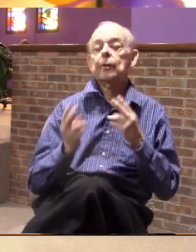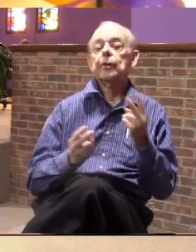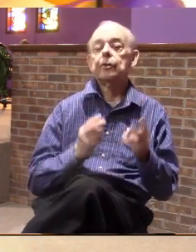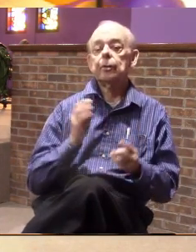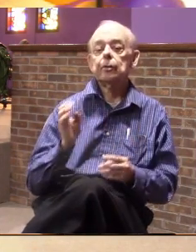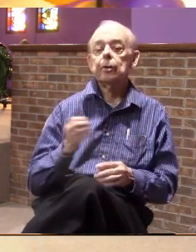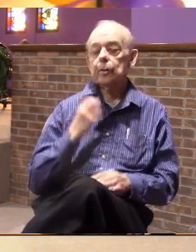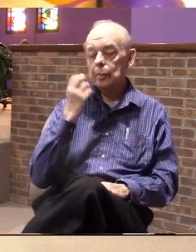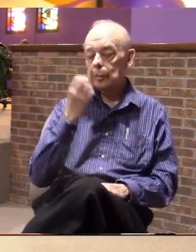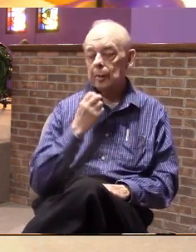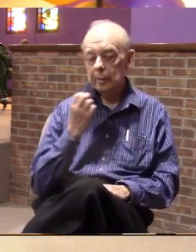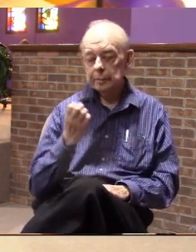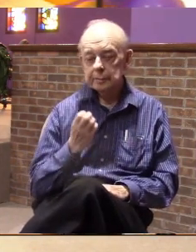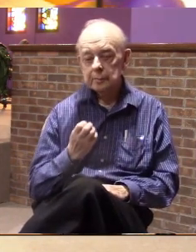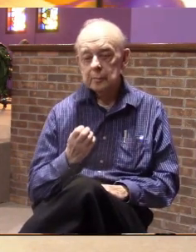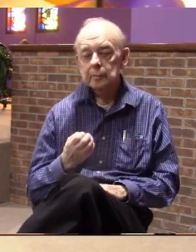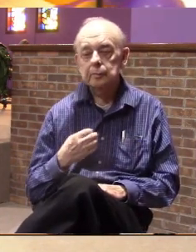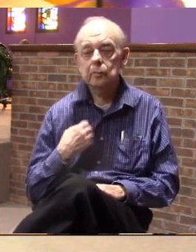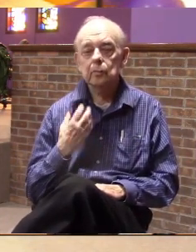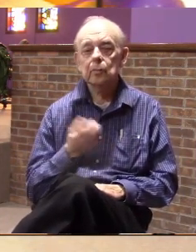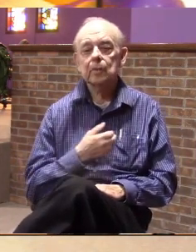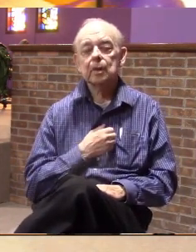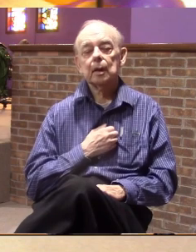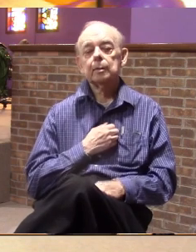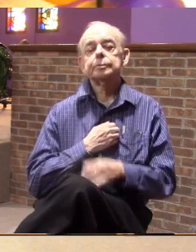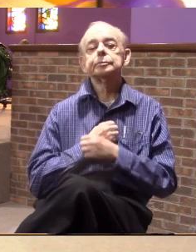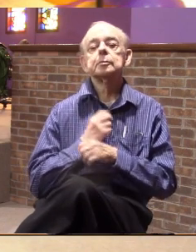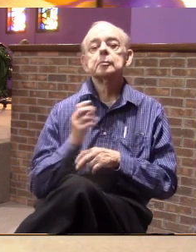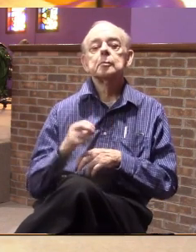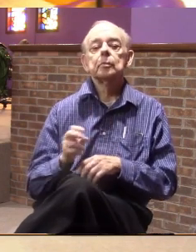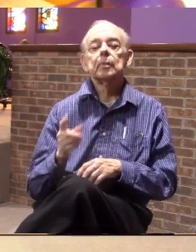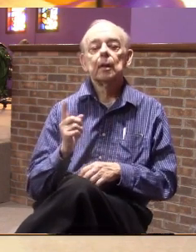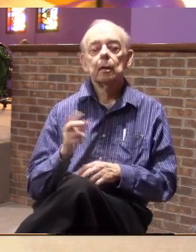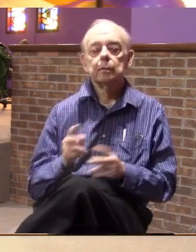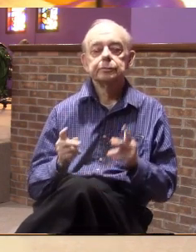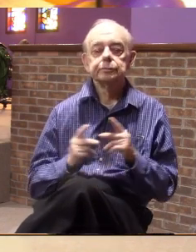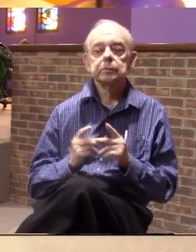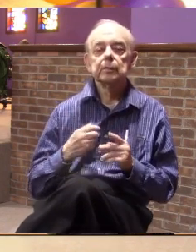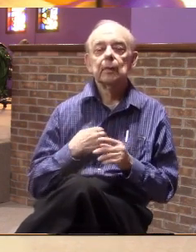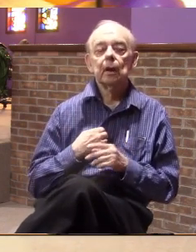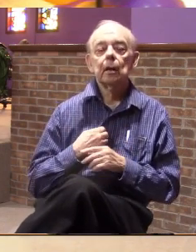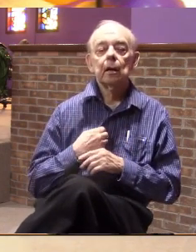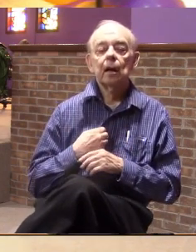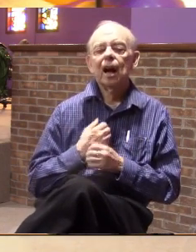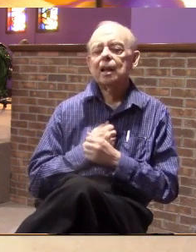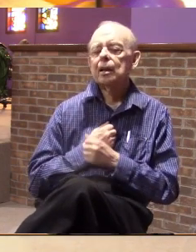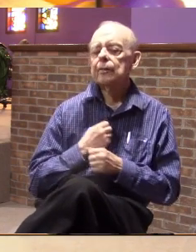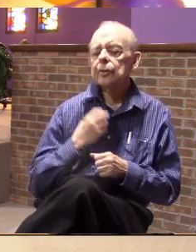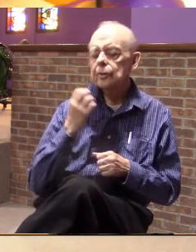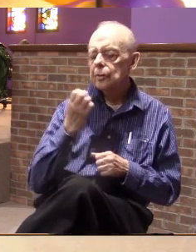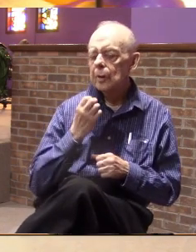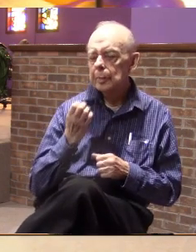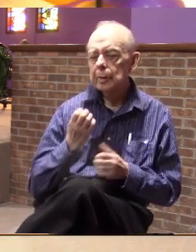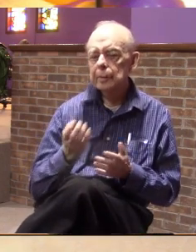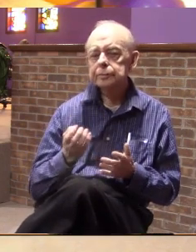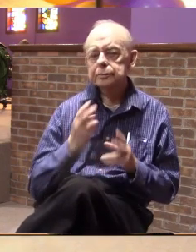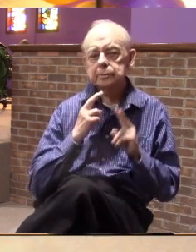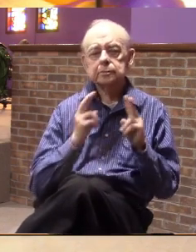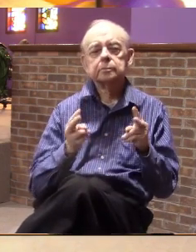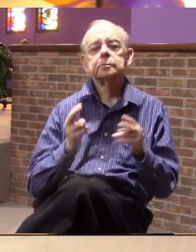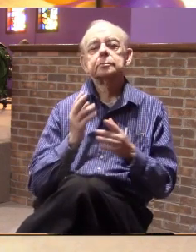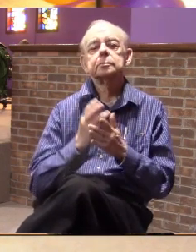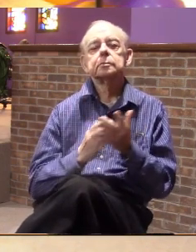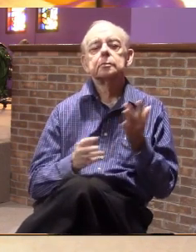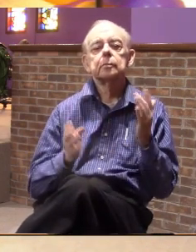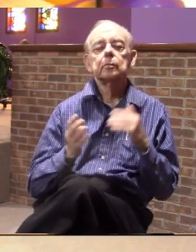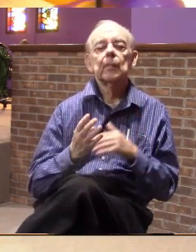and I love we love to travel and one of the places that I love is Europe and looking in some